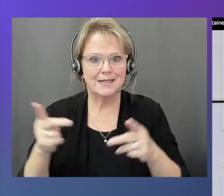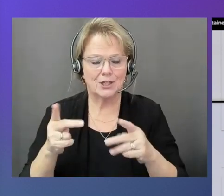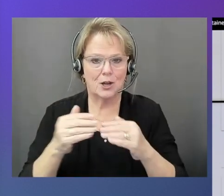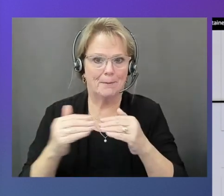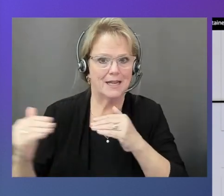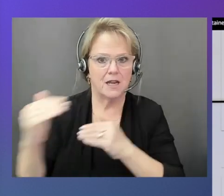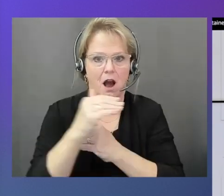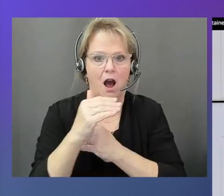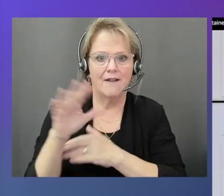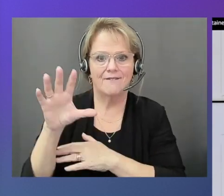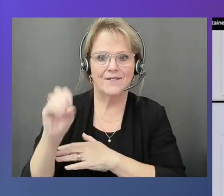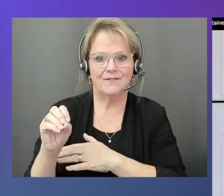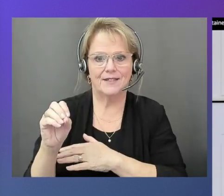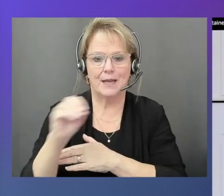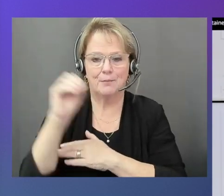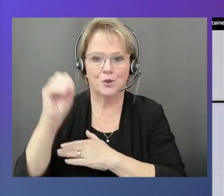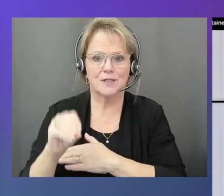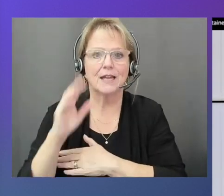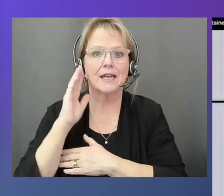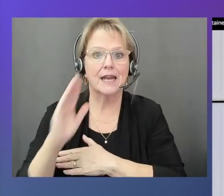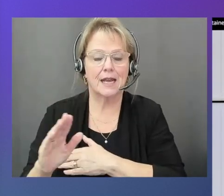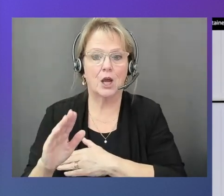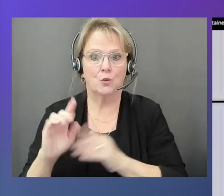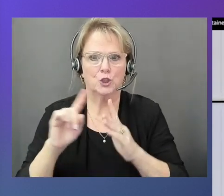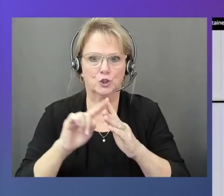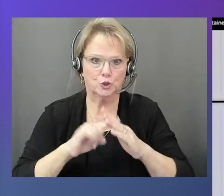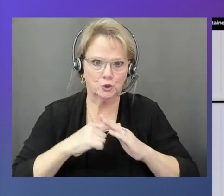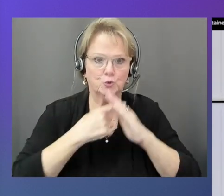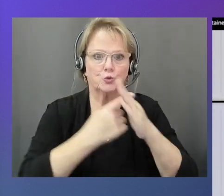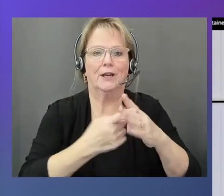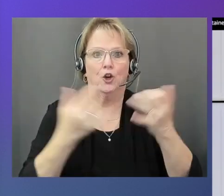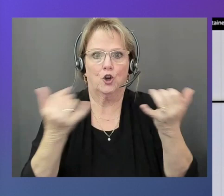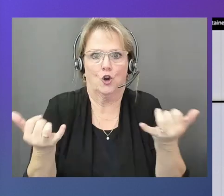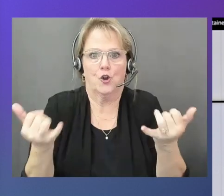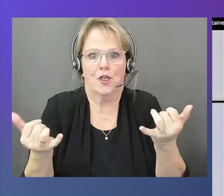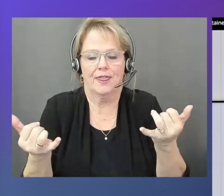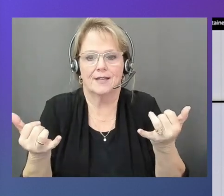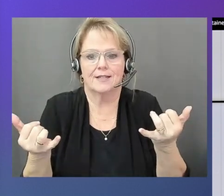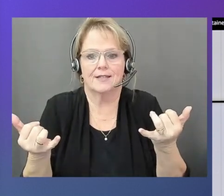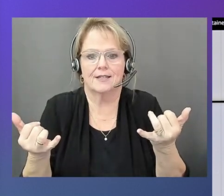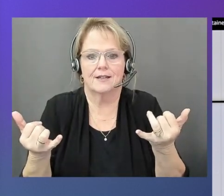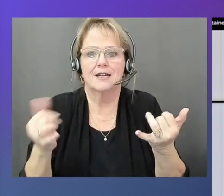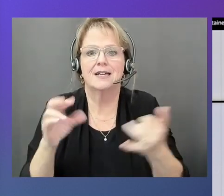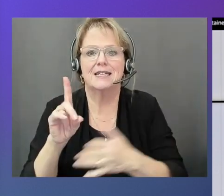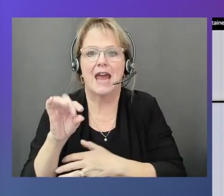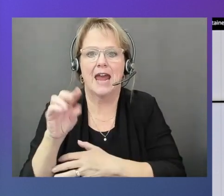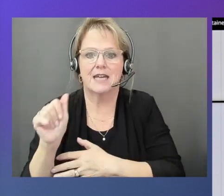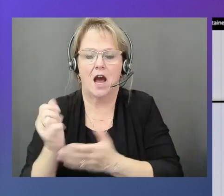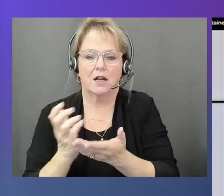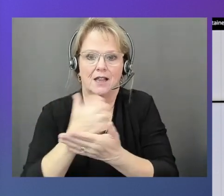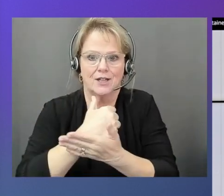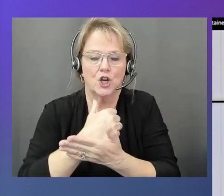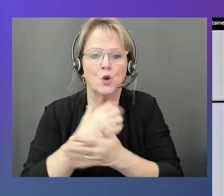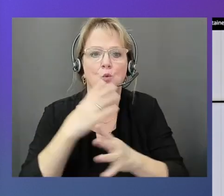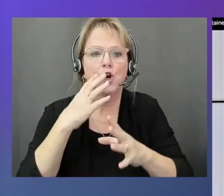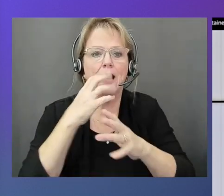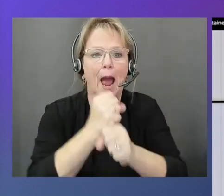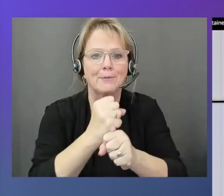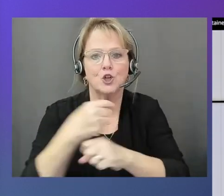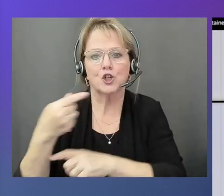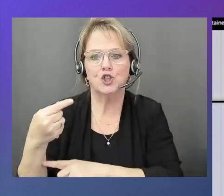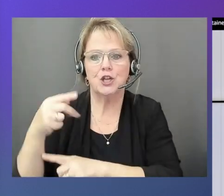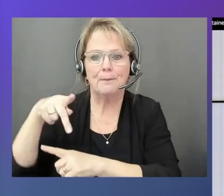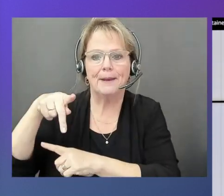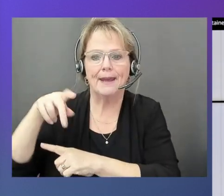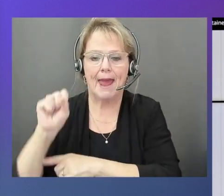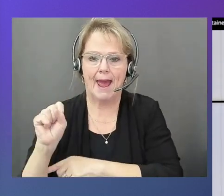then it will trigger this data collection, which will capture the GPS signals, throttle